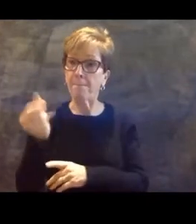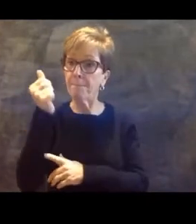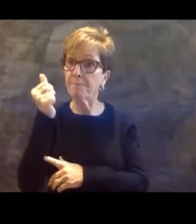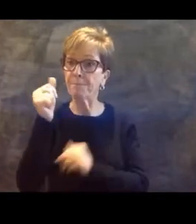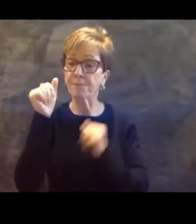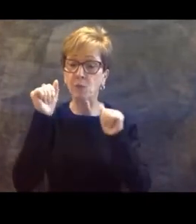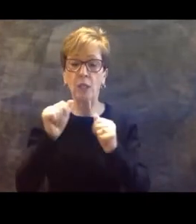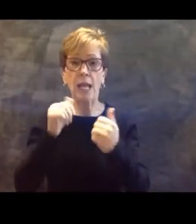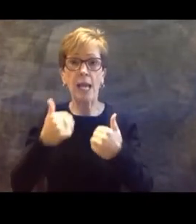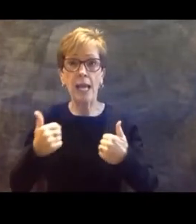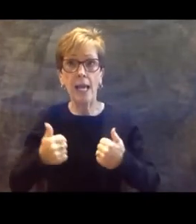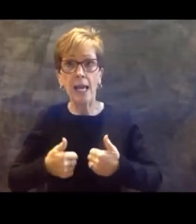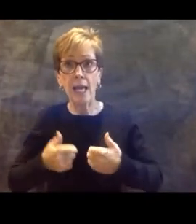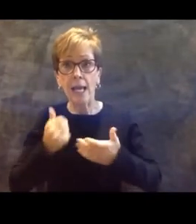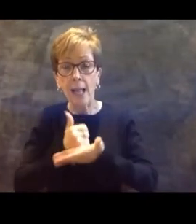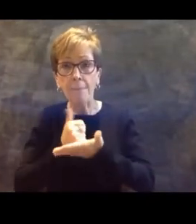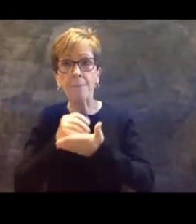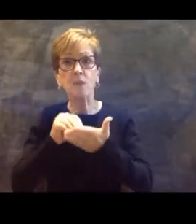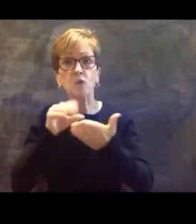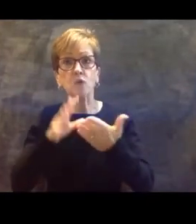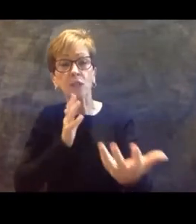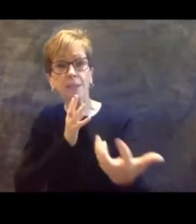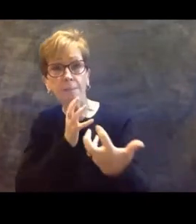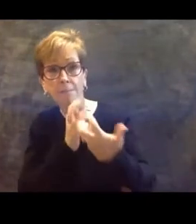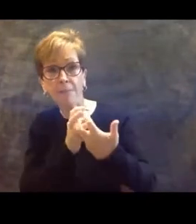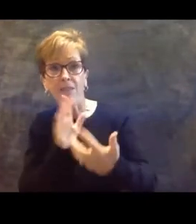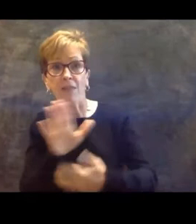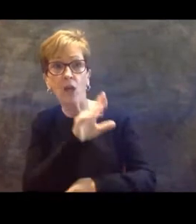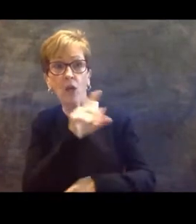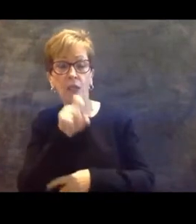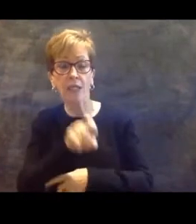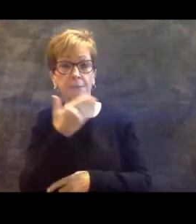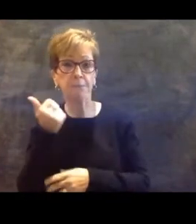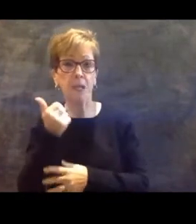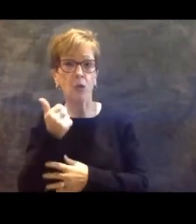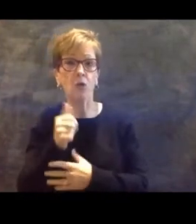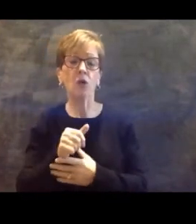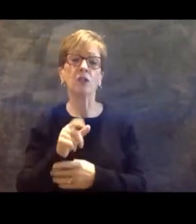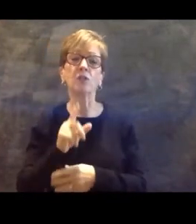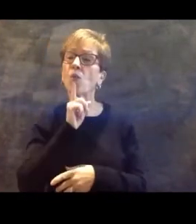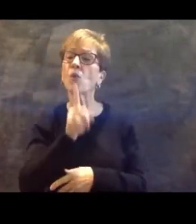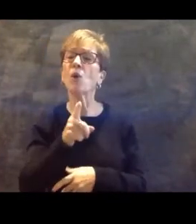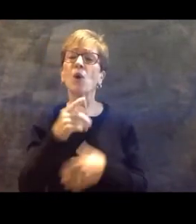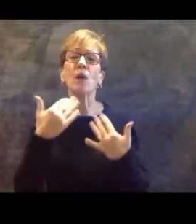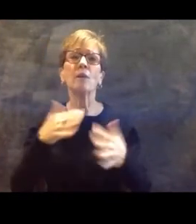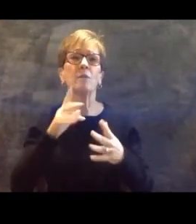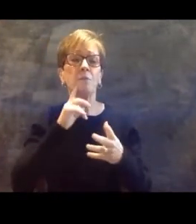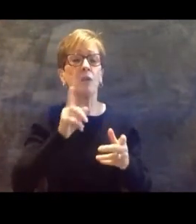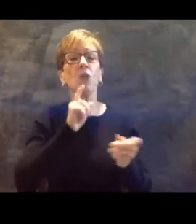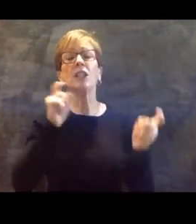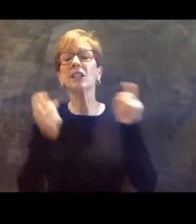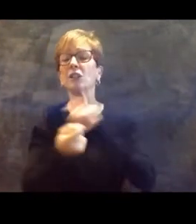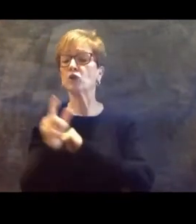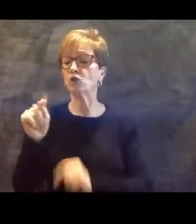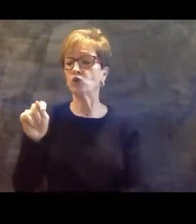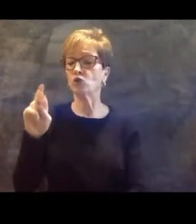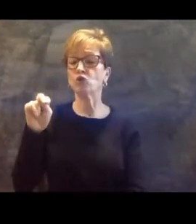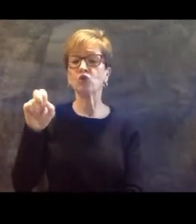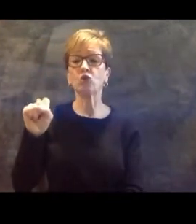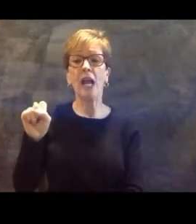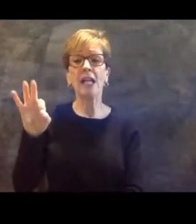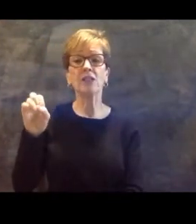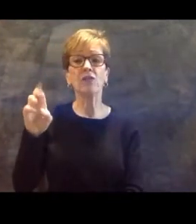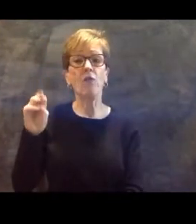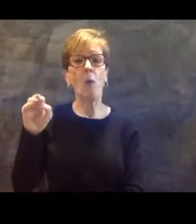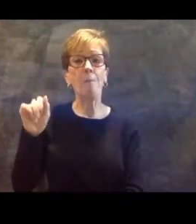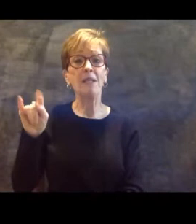were and to meet their needs. So it's certainly been transformative for me and I know it's been really powerful for